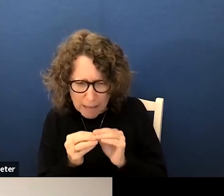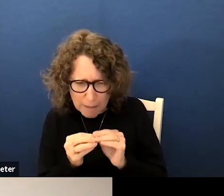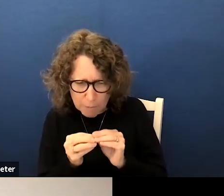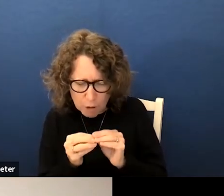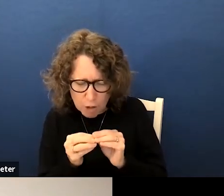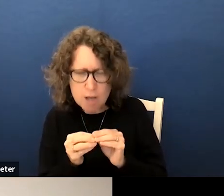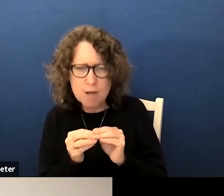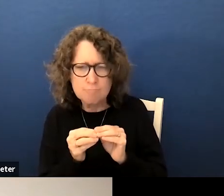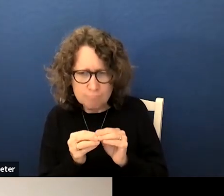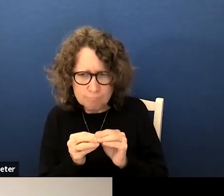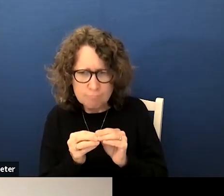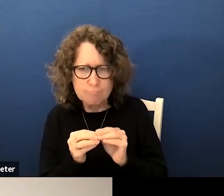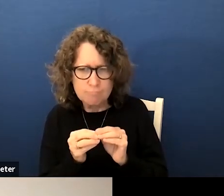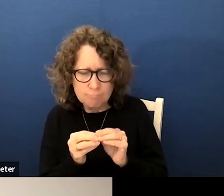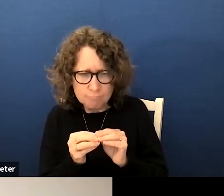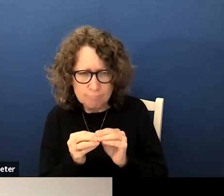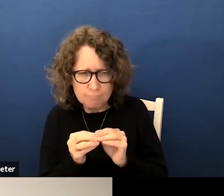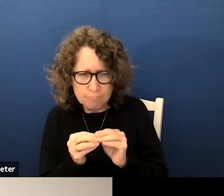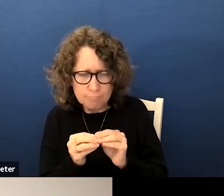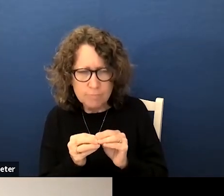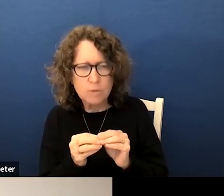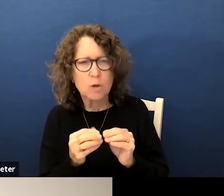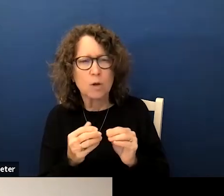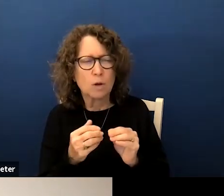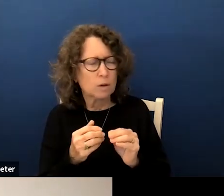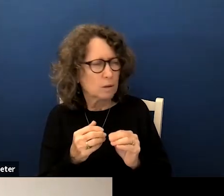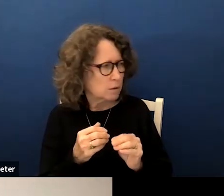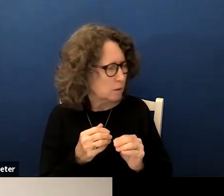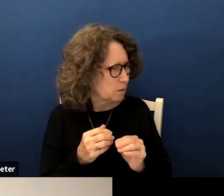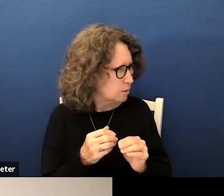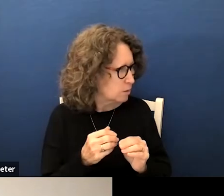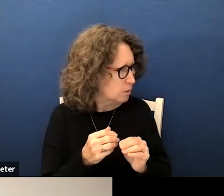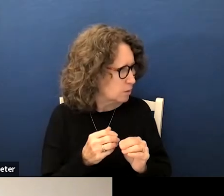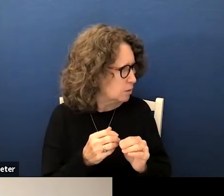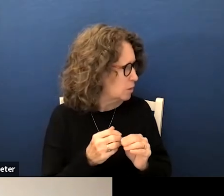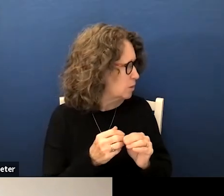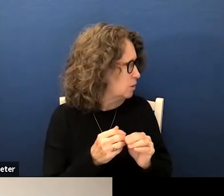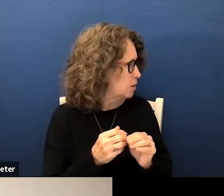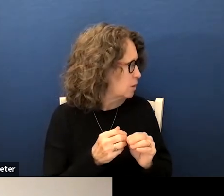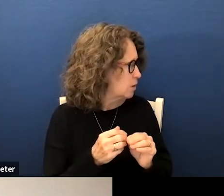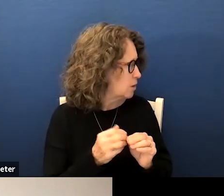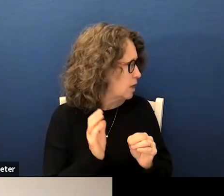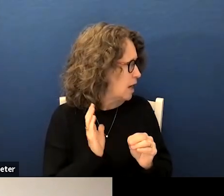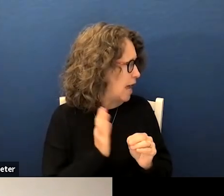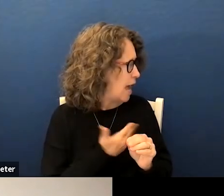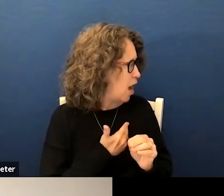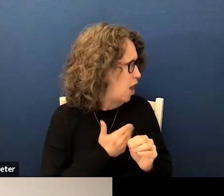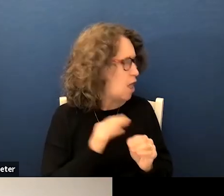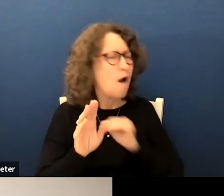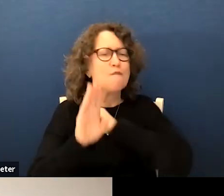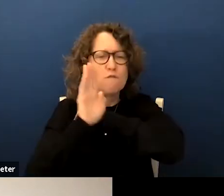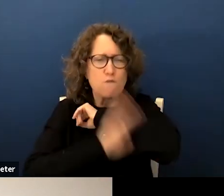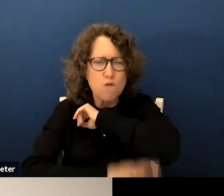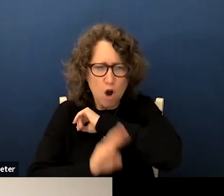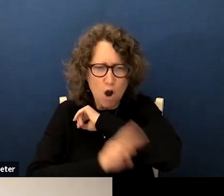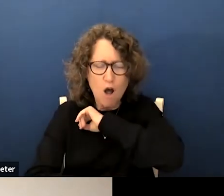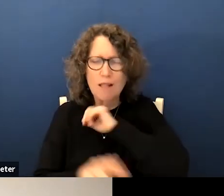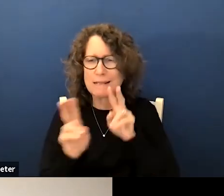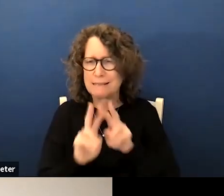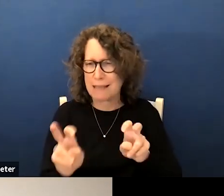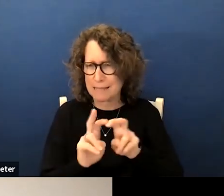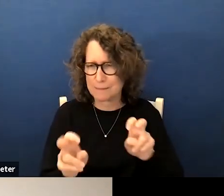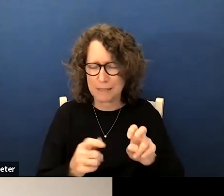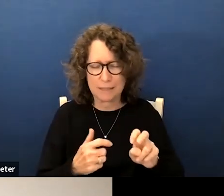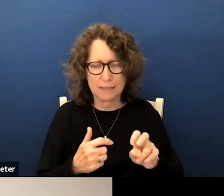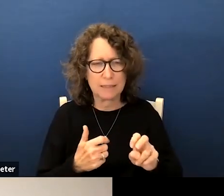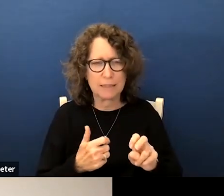we are to answer your question for fall we're talking just fall our fall ela assessment and i'm talking